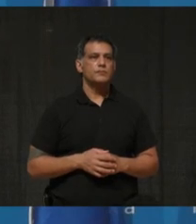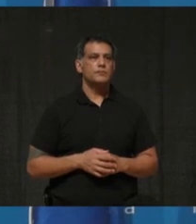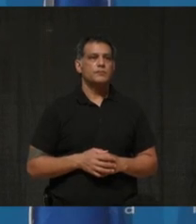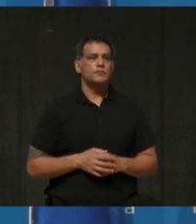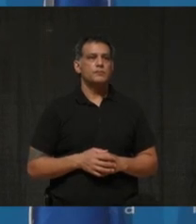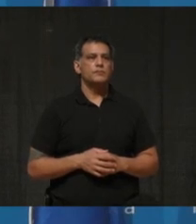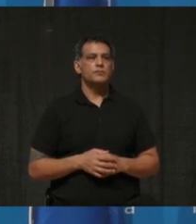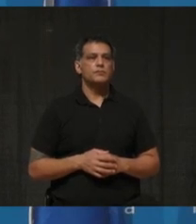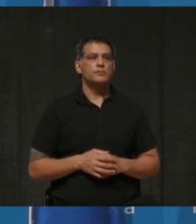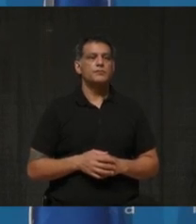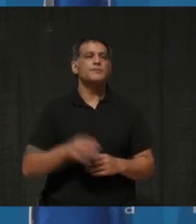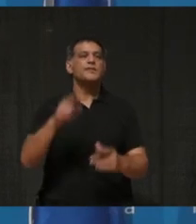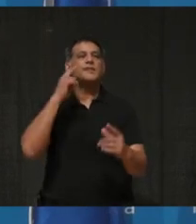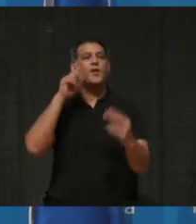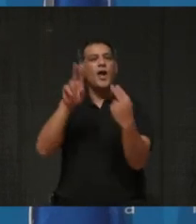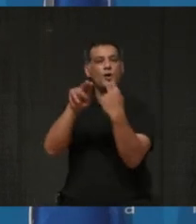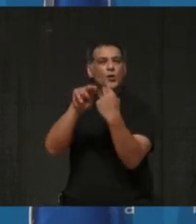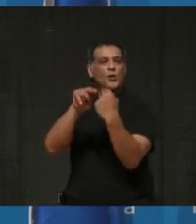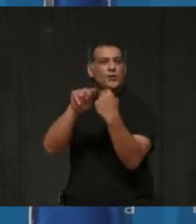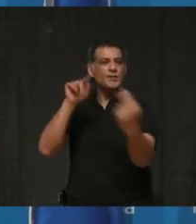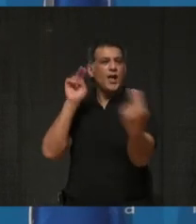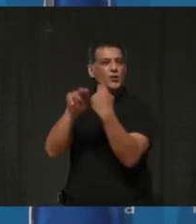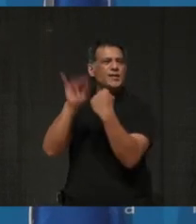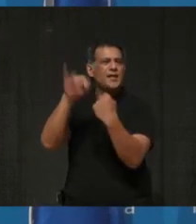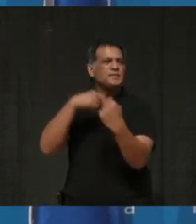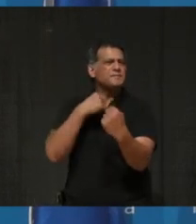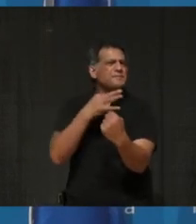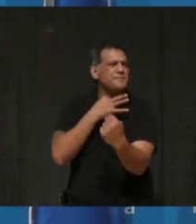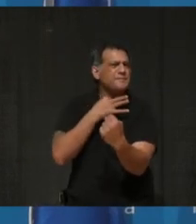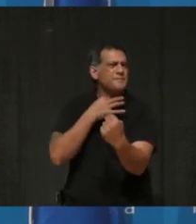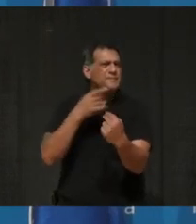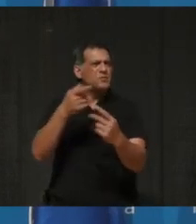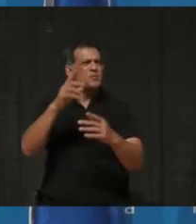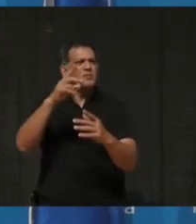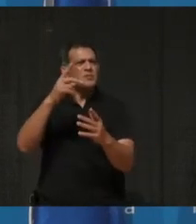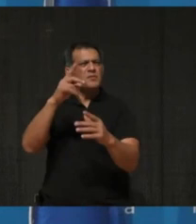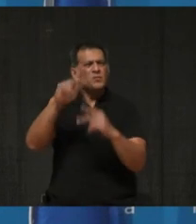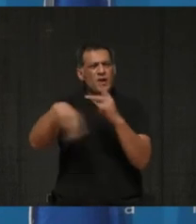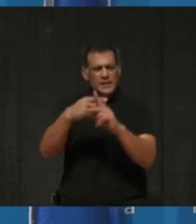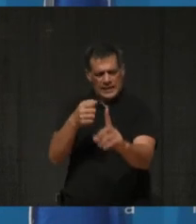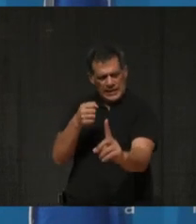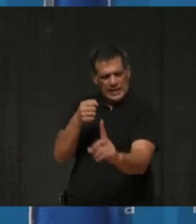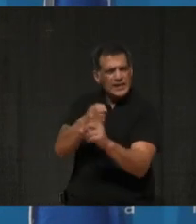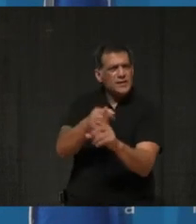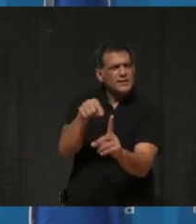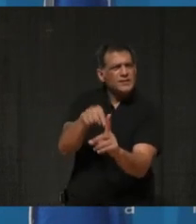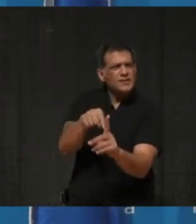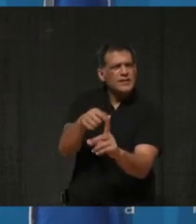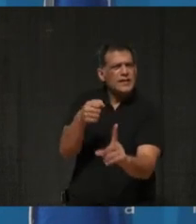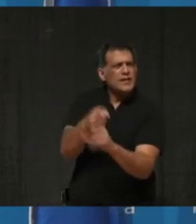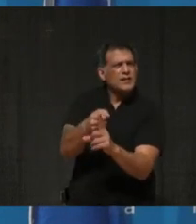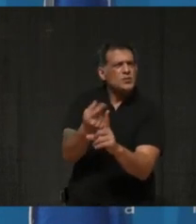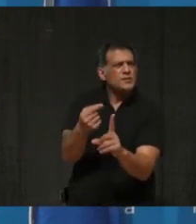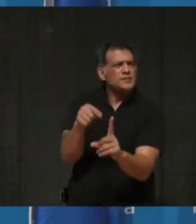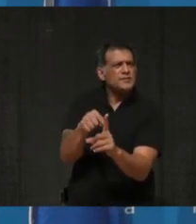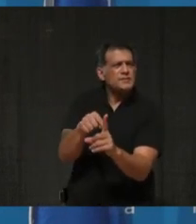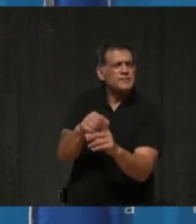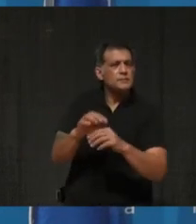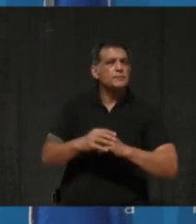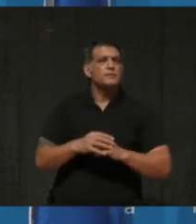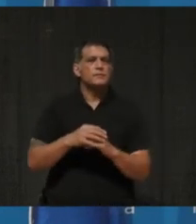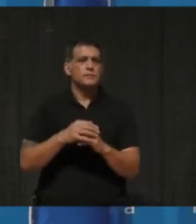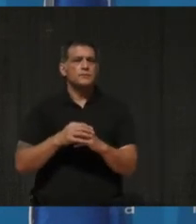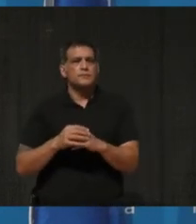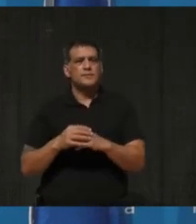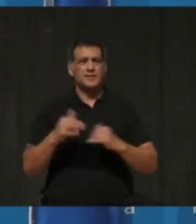kind of impact should have got or will you get in case you didn't oppose this project?